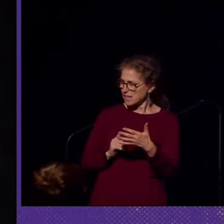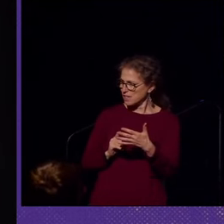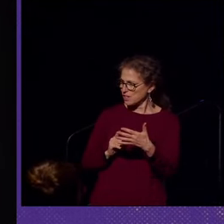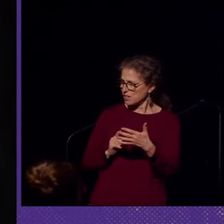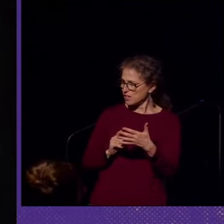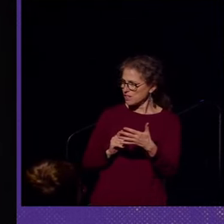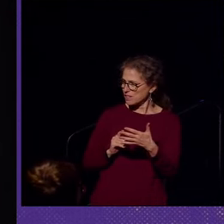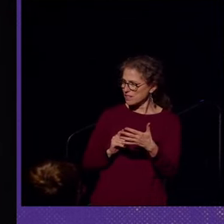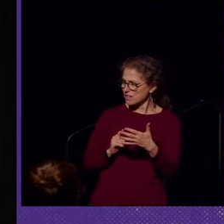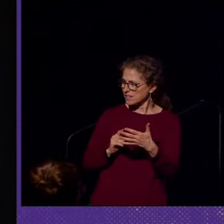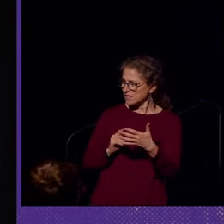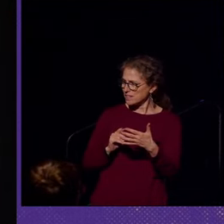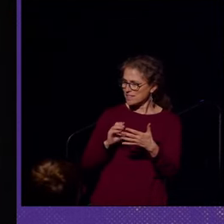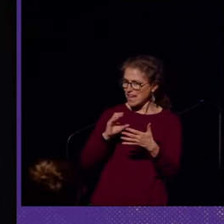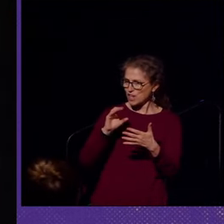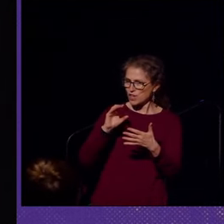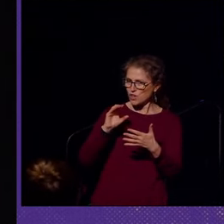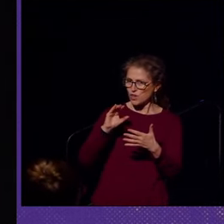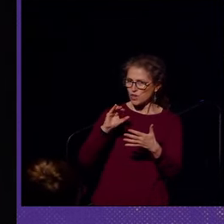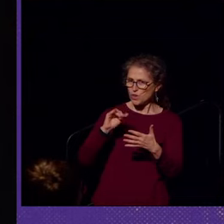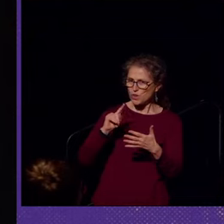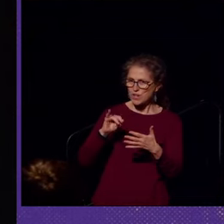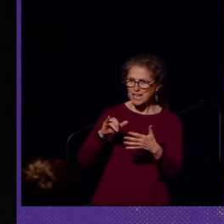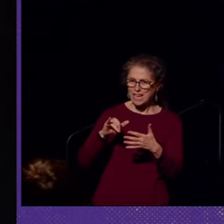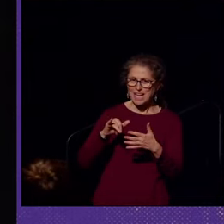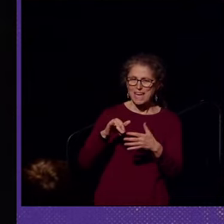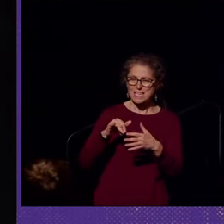says it best. It's a disability dongle.